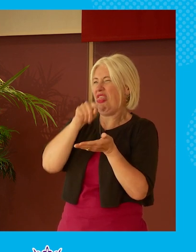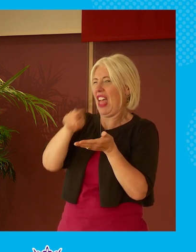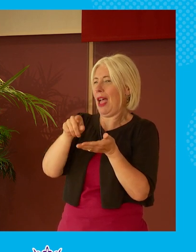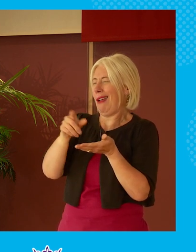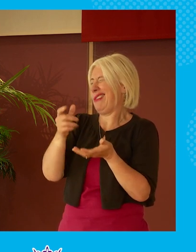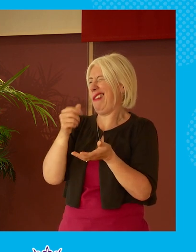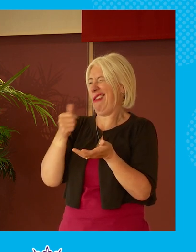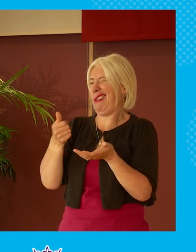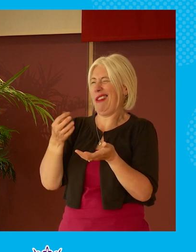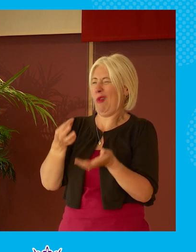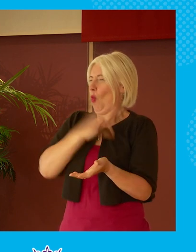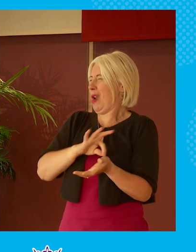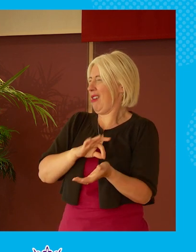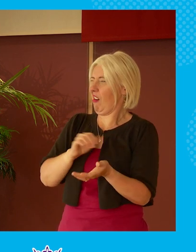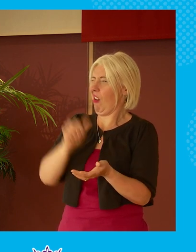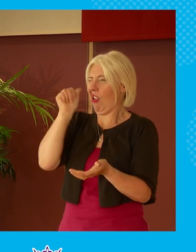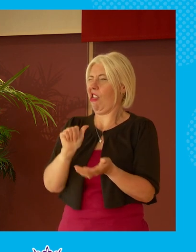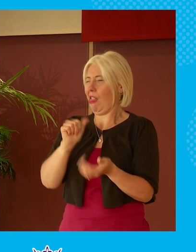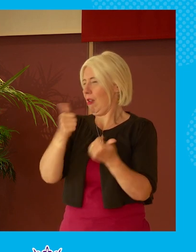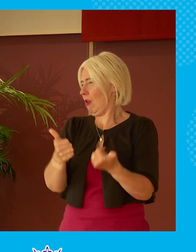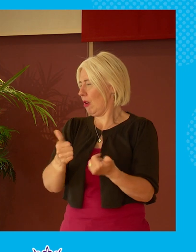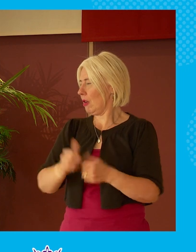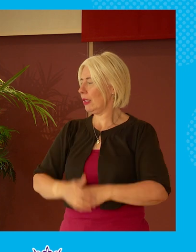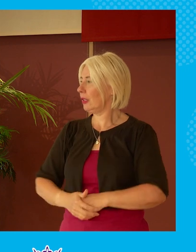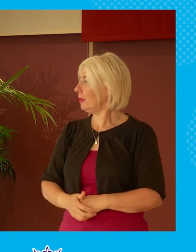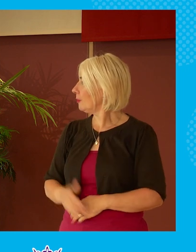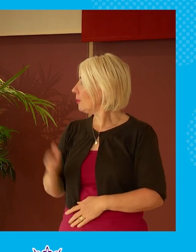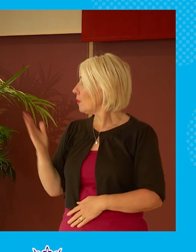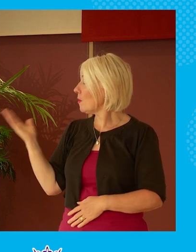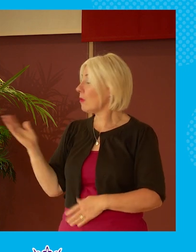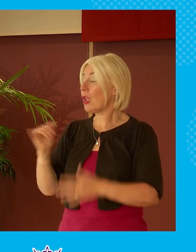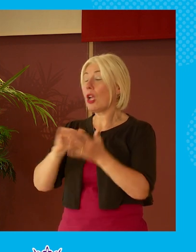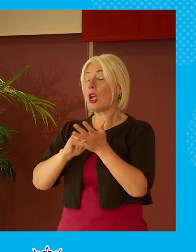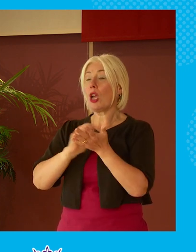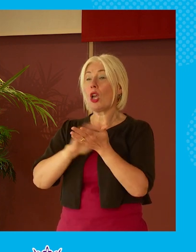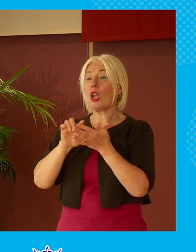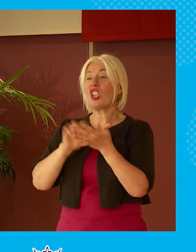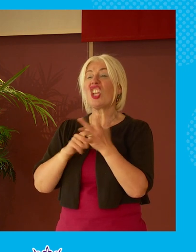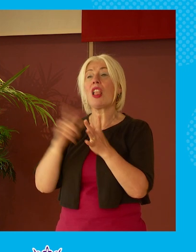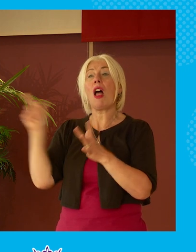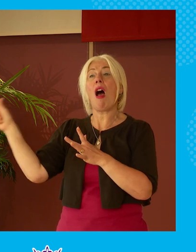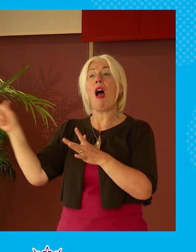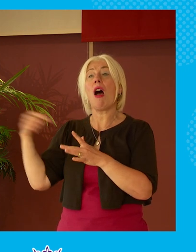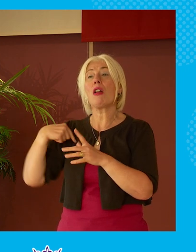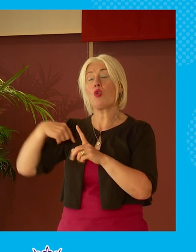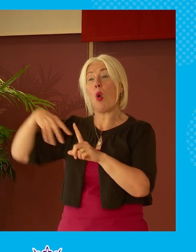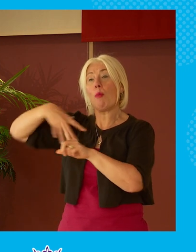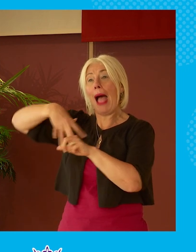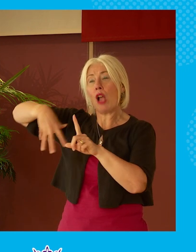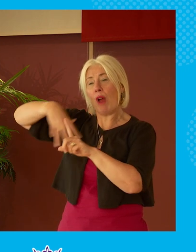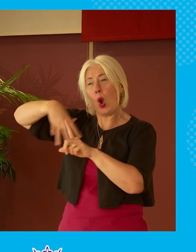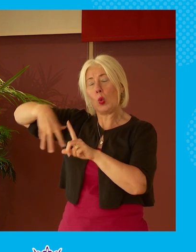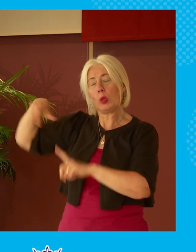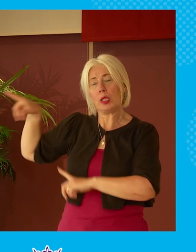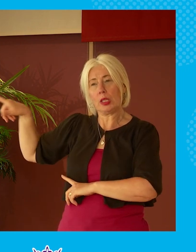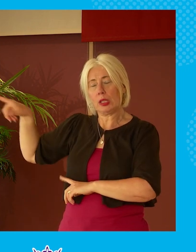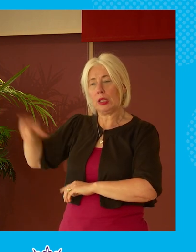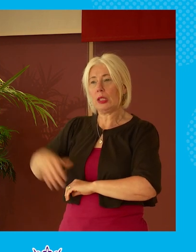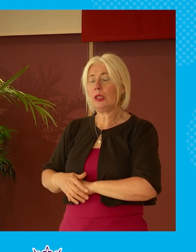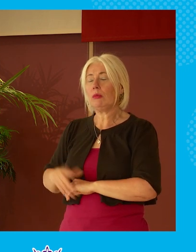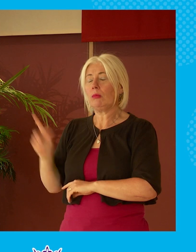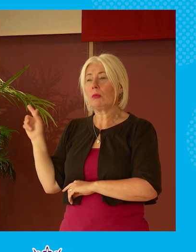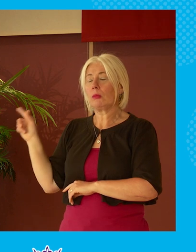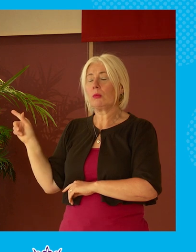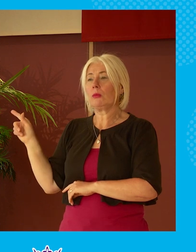their for their opponent on yeah sheila you come from a background where in a sense i suppose um uh you